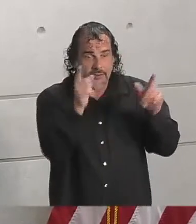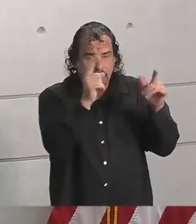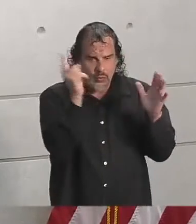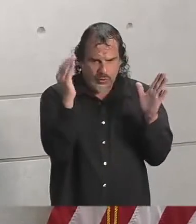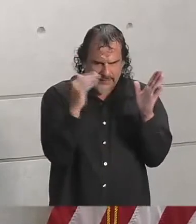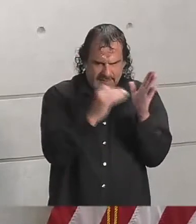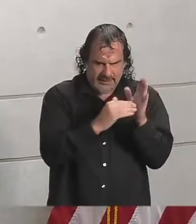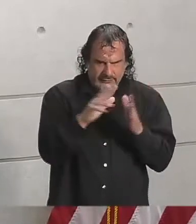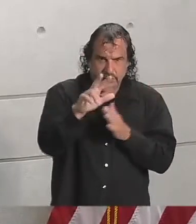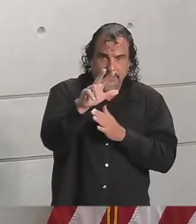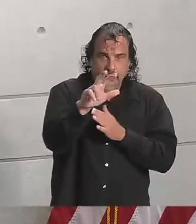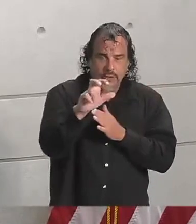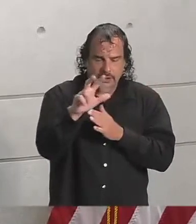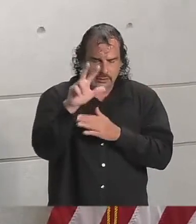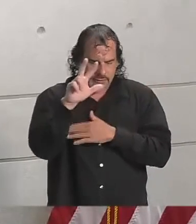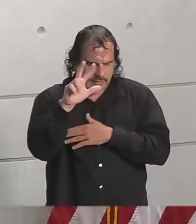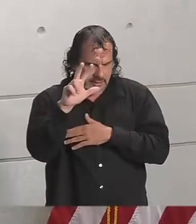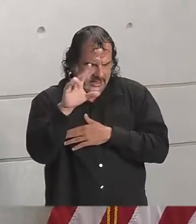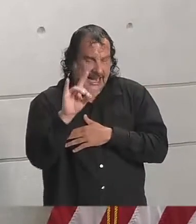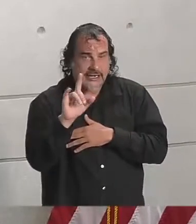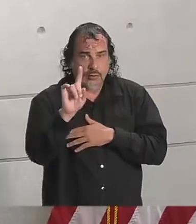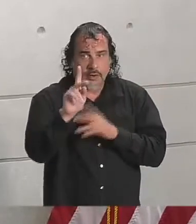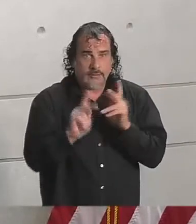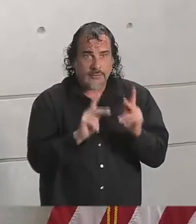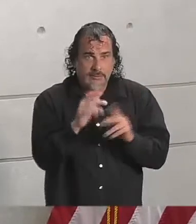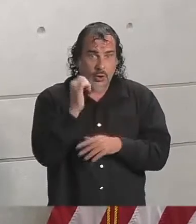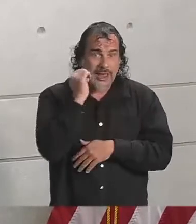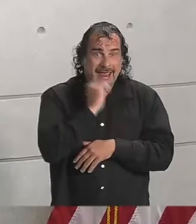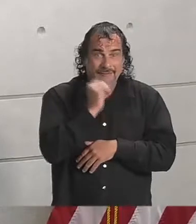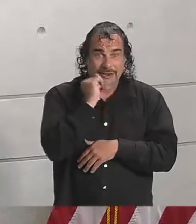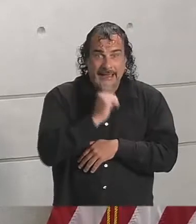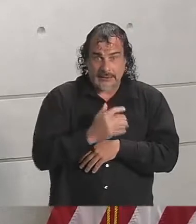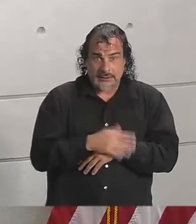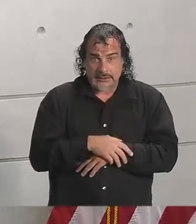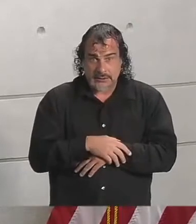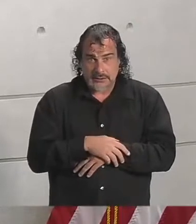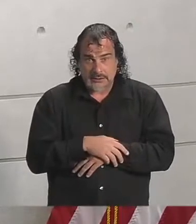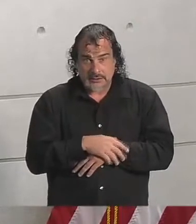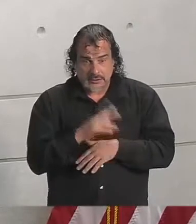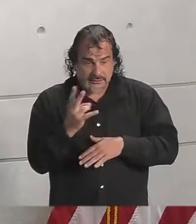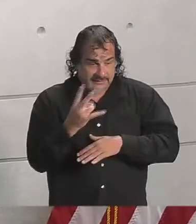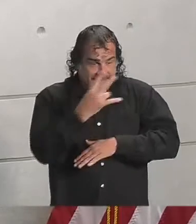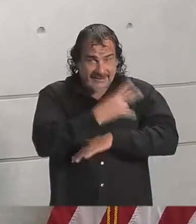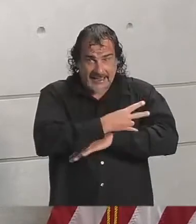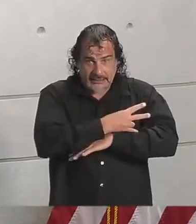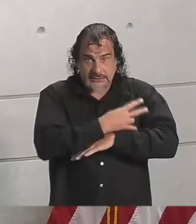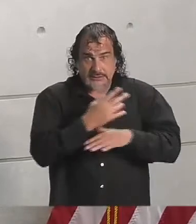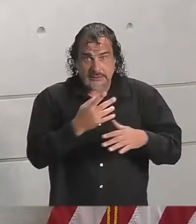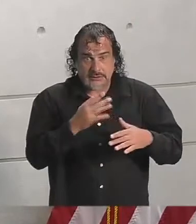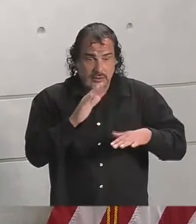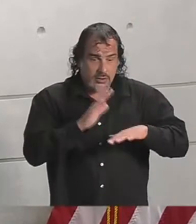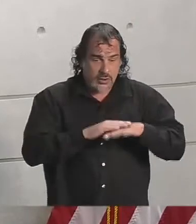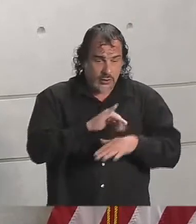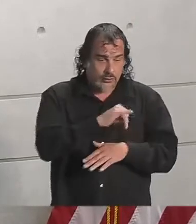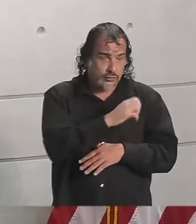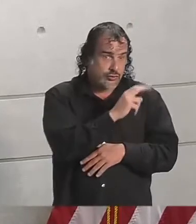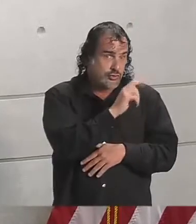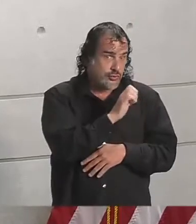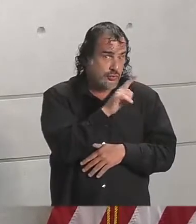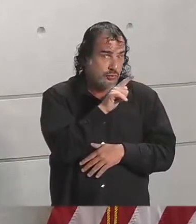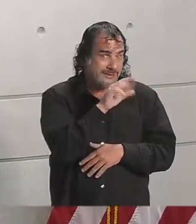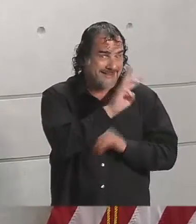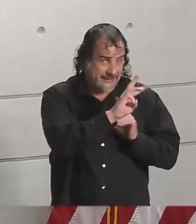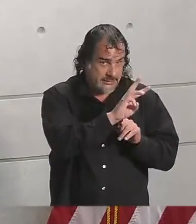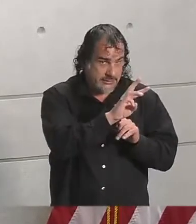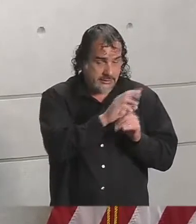,381 cases per day, seven-day average, on June the 26th.